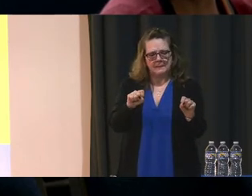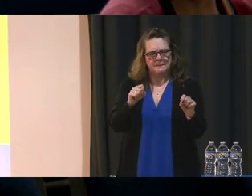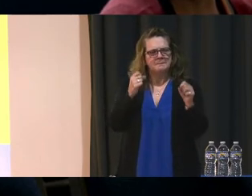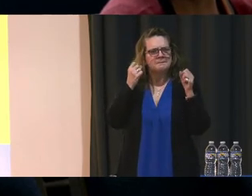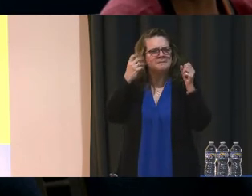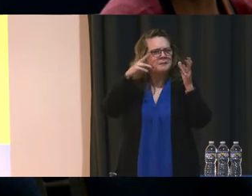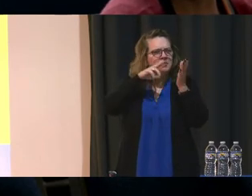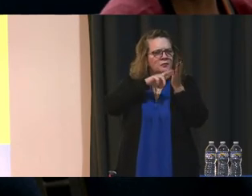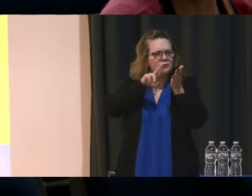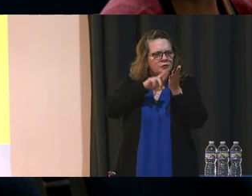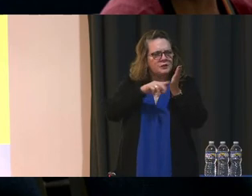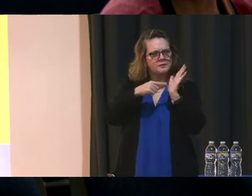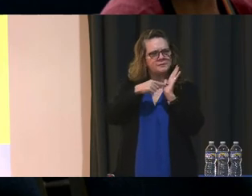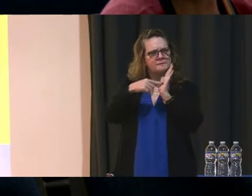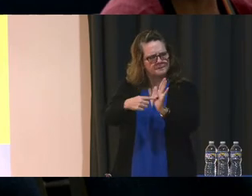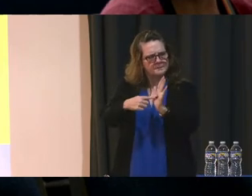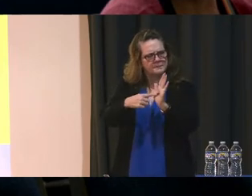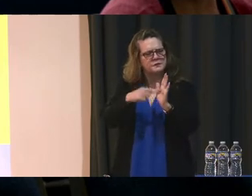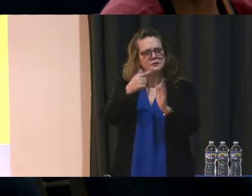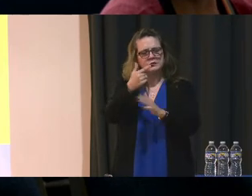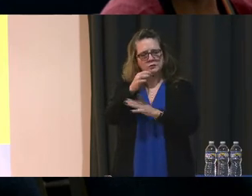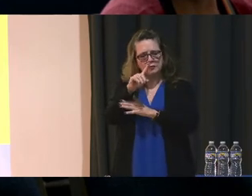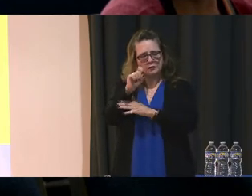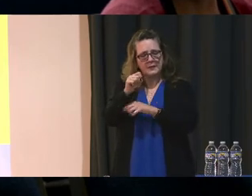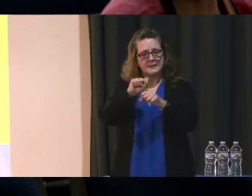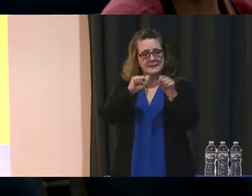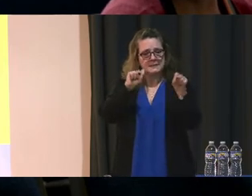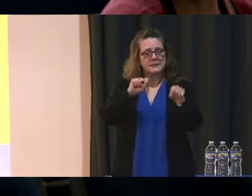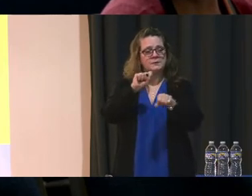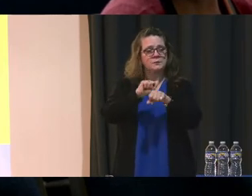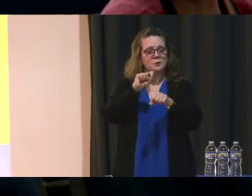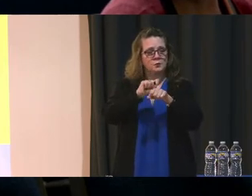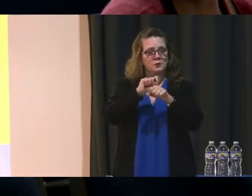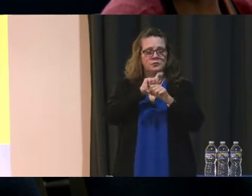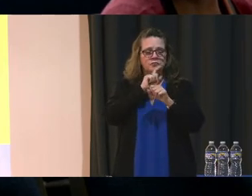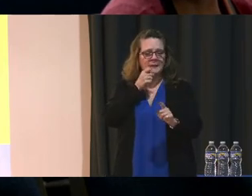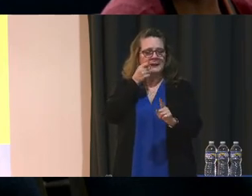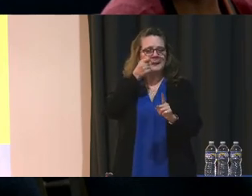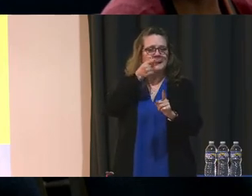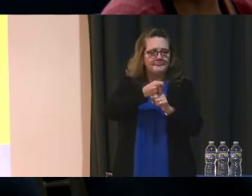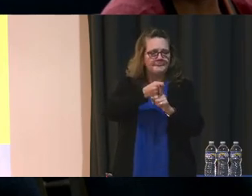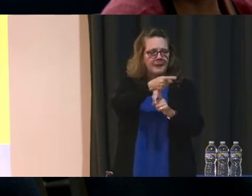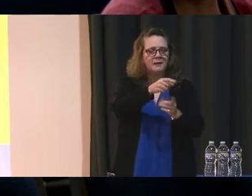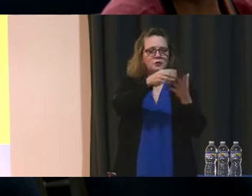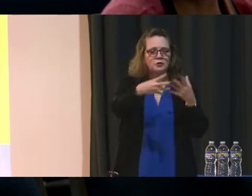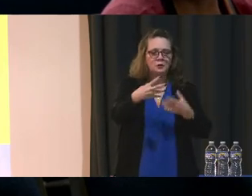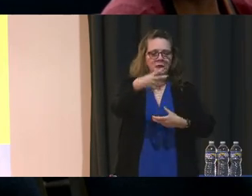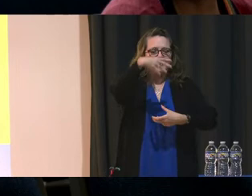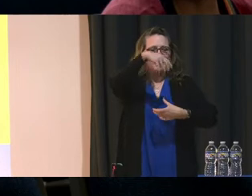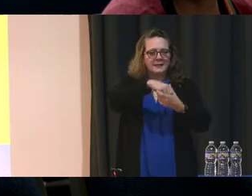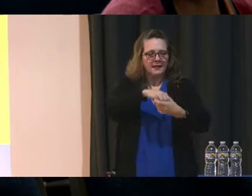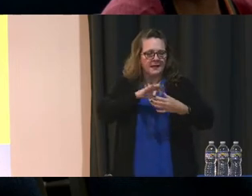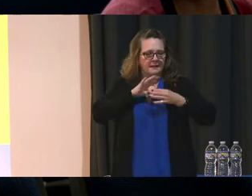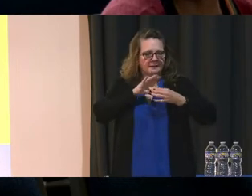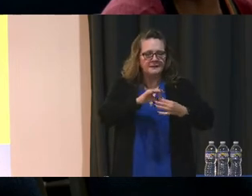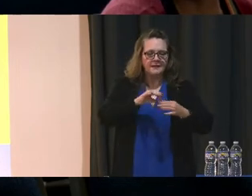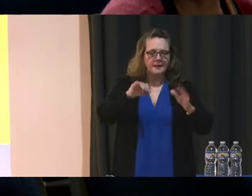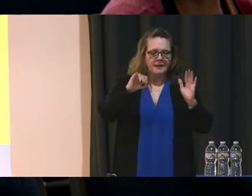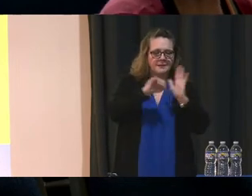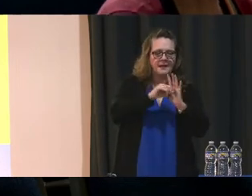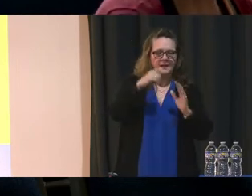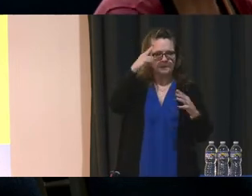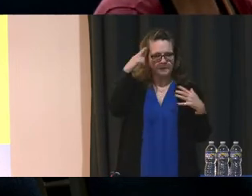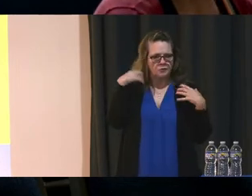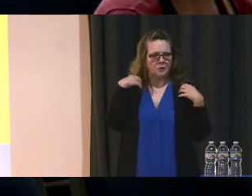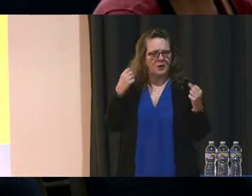that how our grading system has traditionally worked really impacts student engagement, student belonging, identity, mental health.